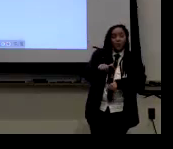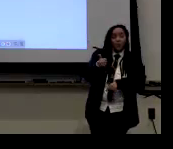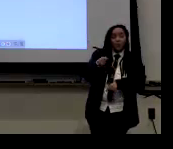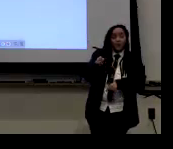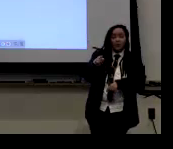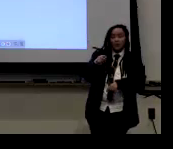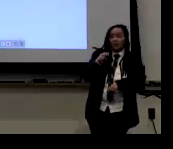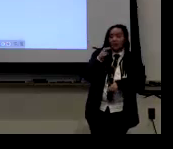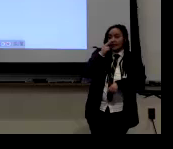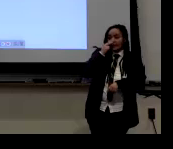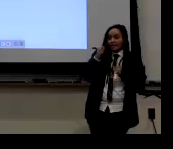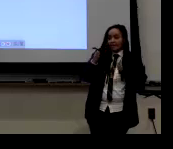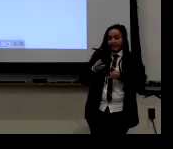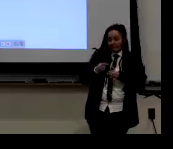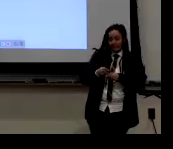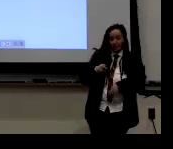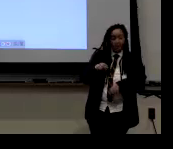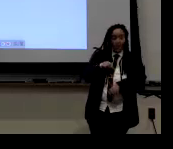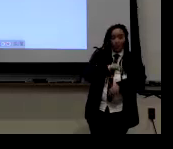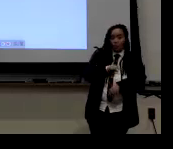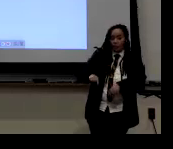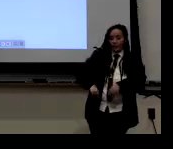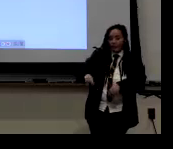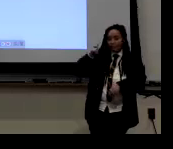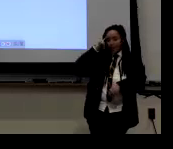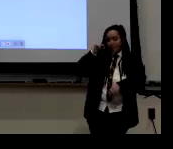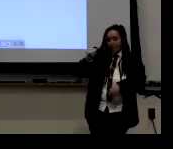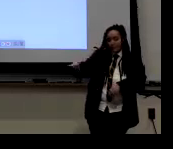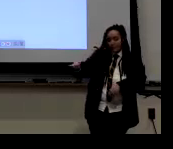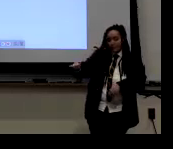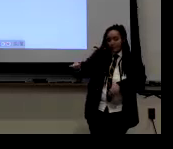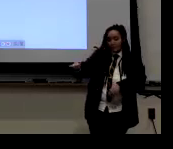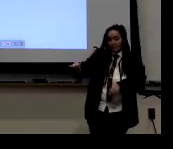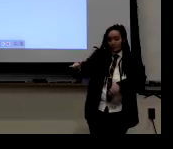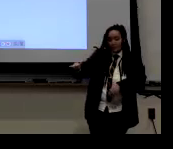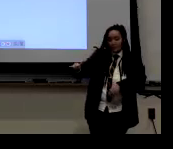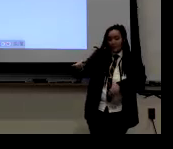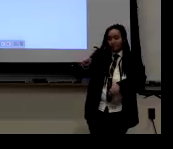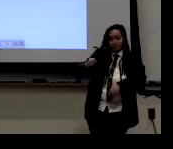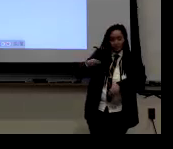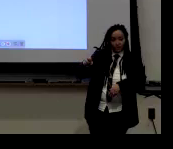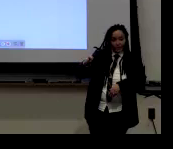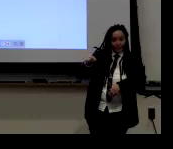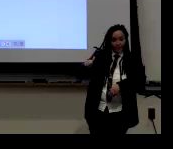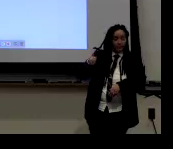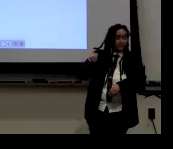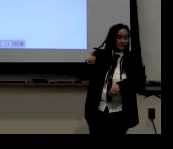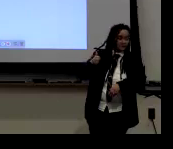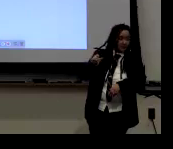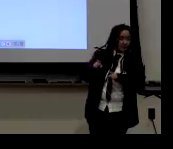And also comedians, Queen Forever, you know, the